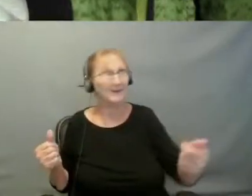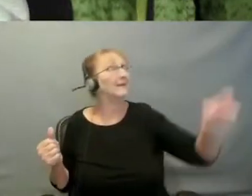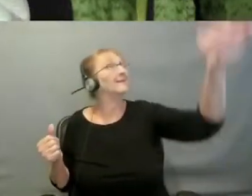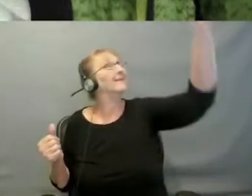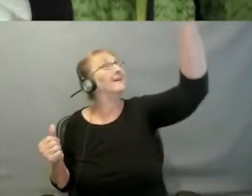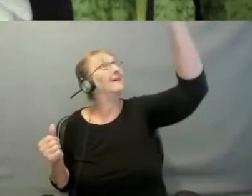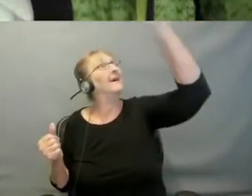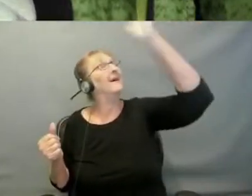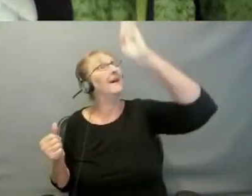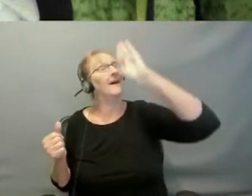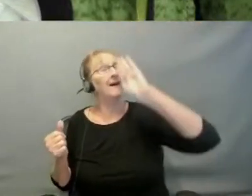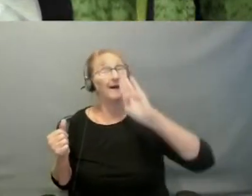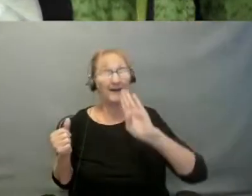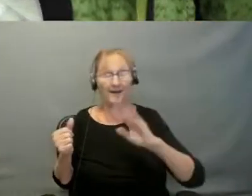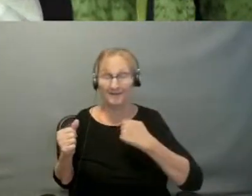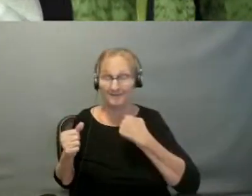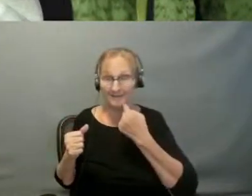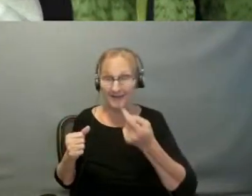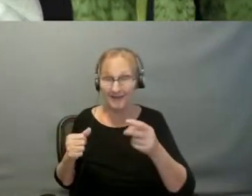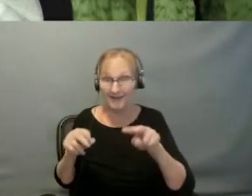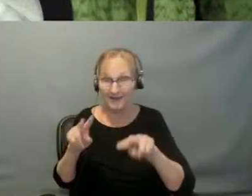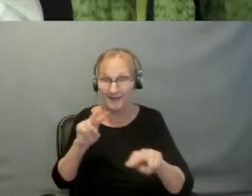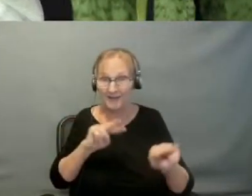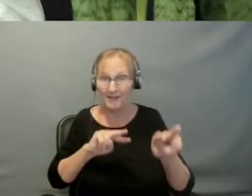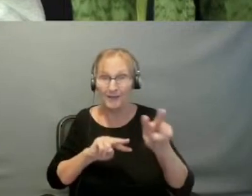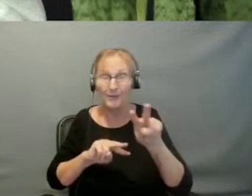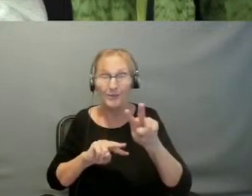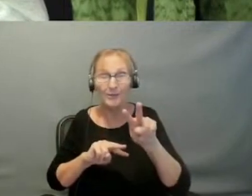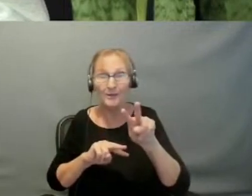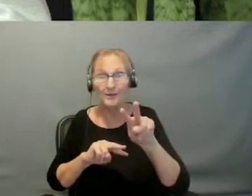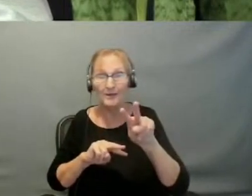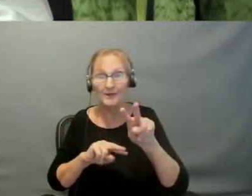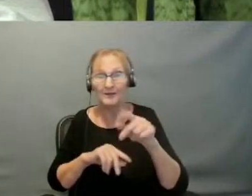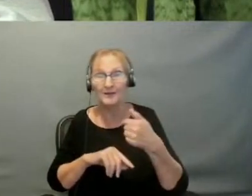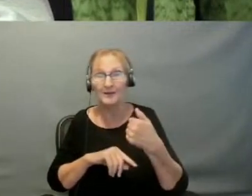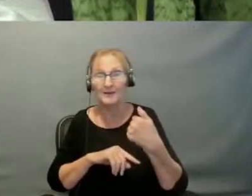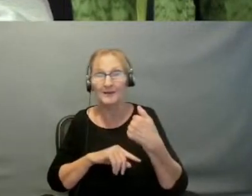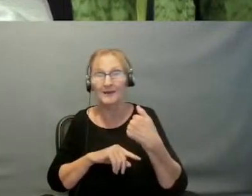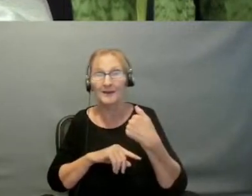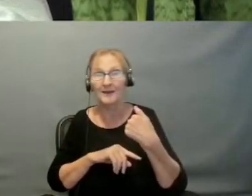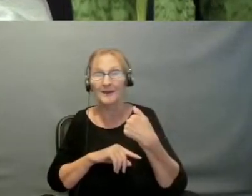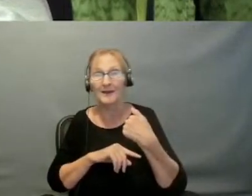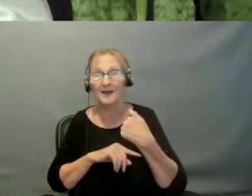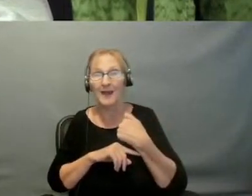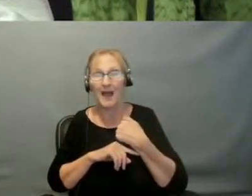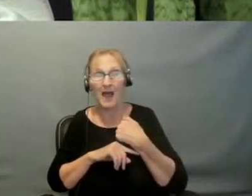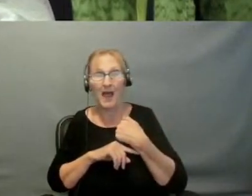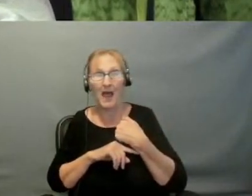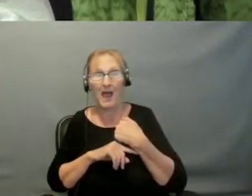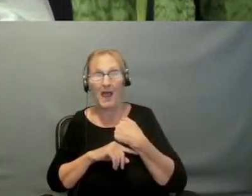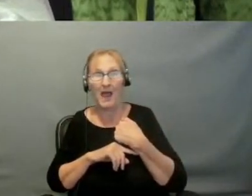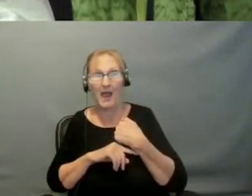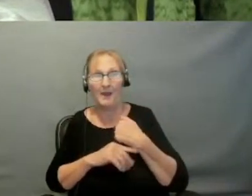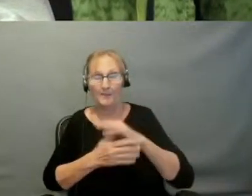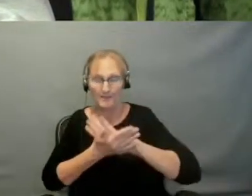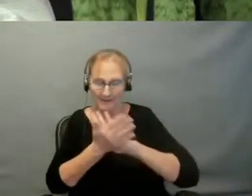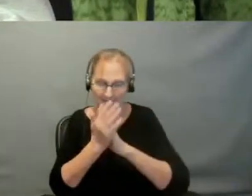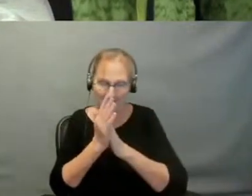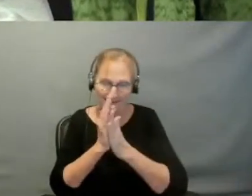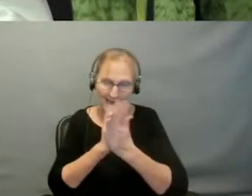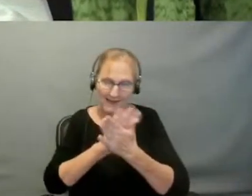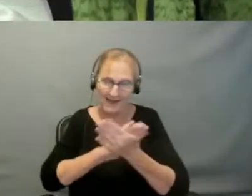Look, I'm making everything new. And added,